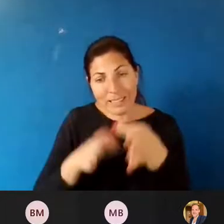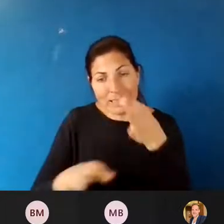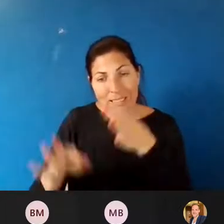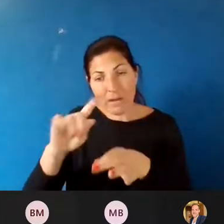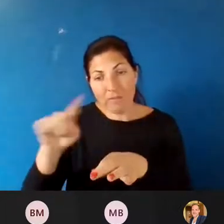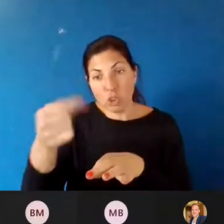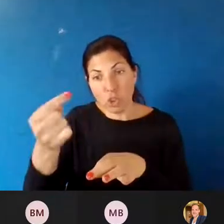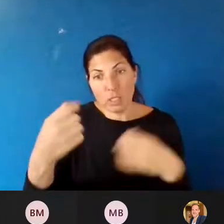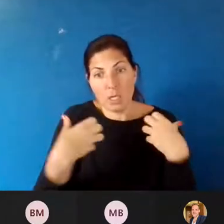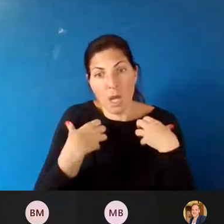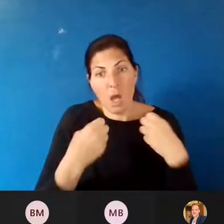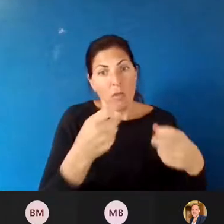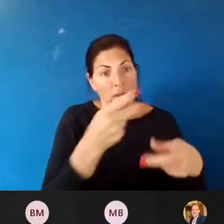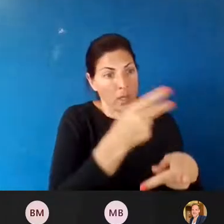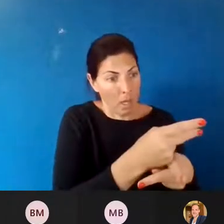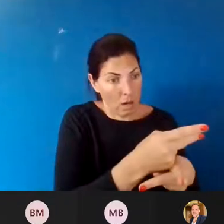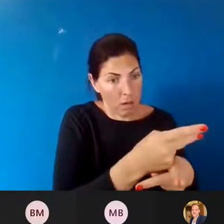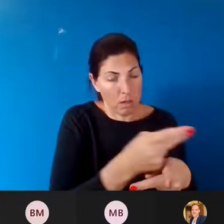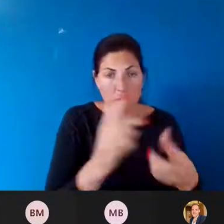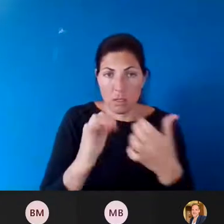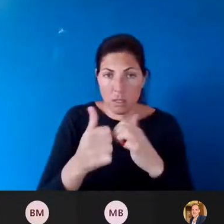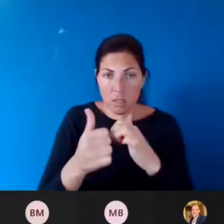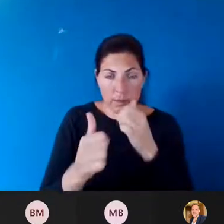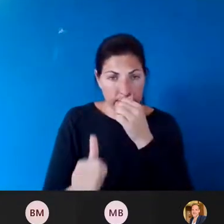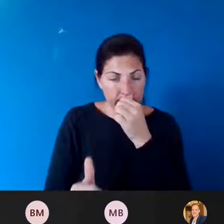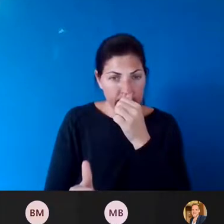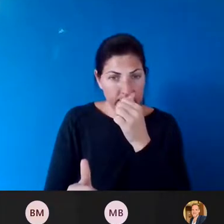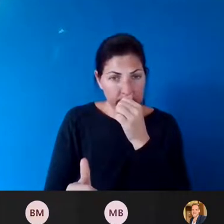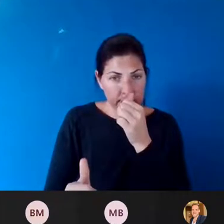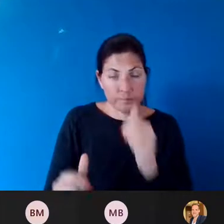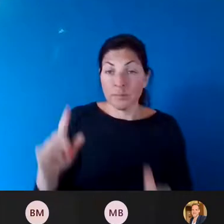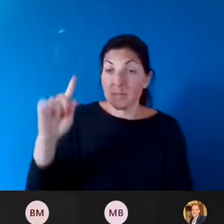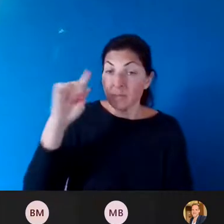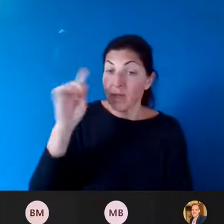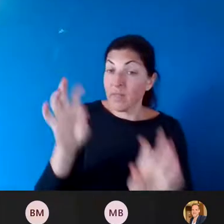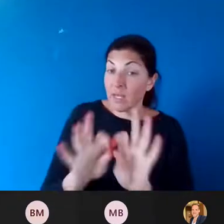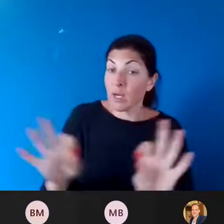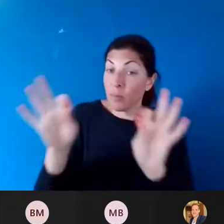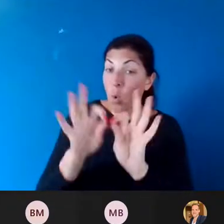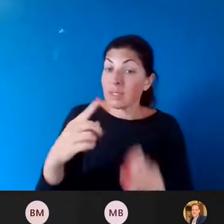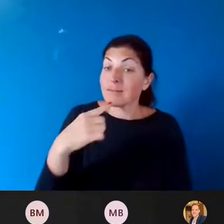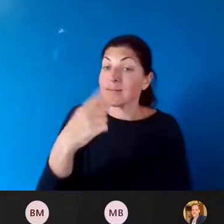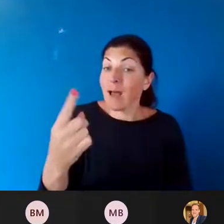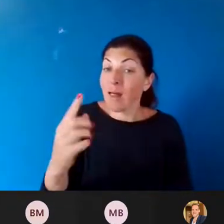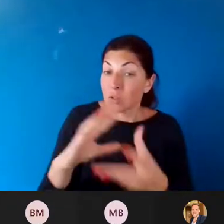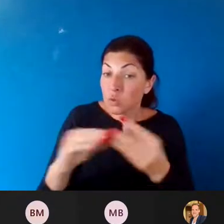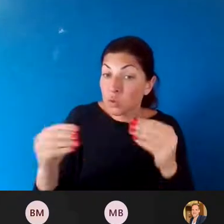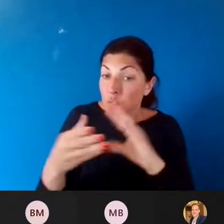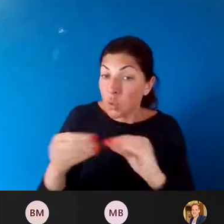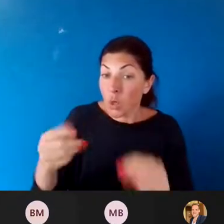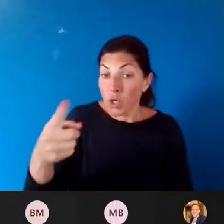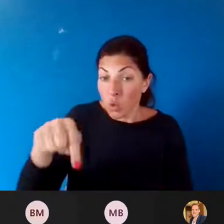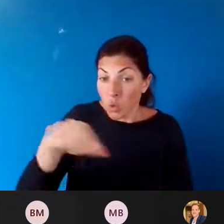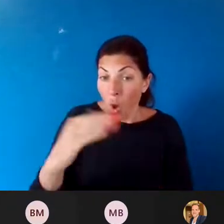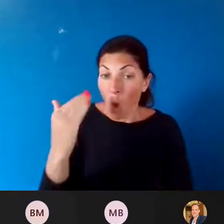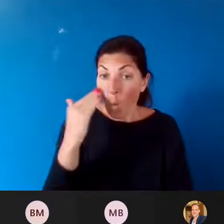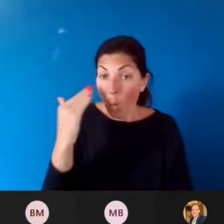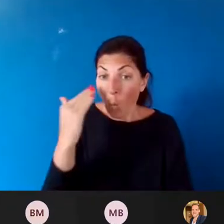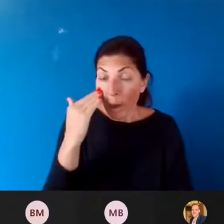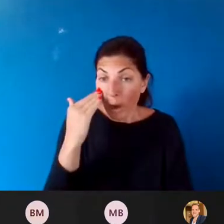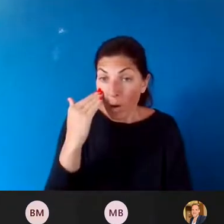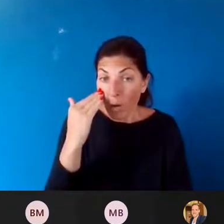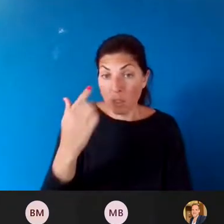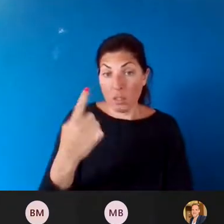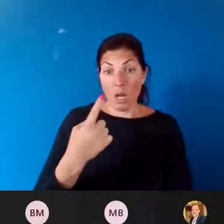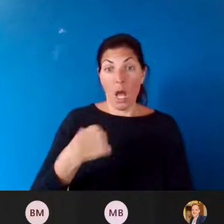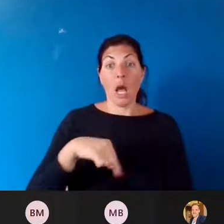think it's by telling the story. I think it's by you being aware that this would need to do. I think it's by